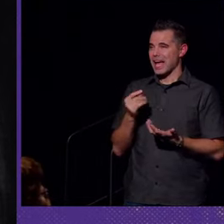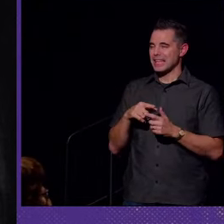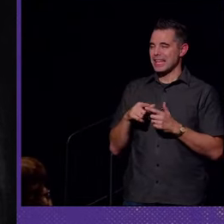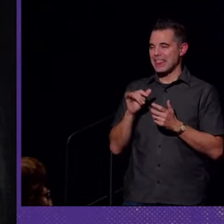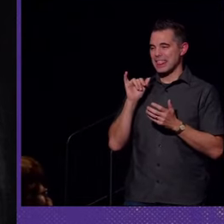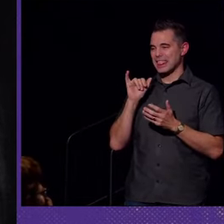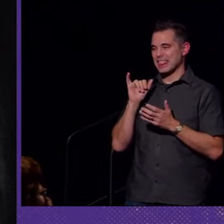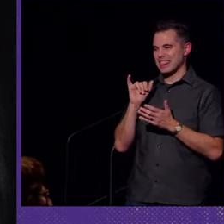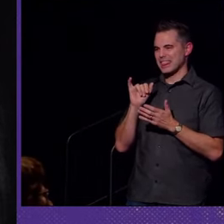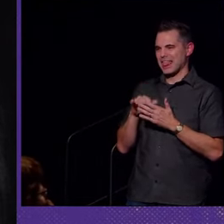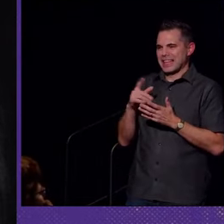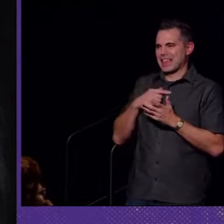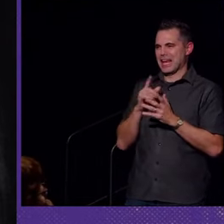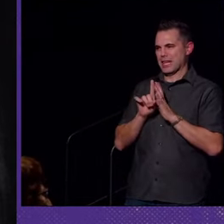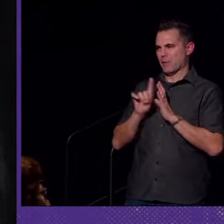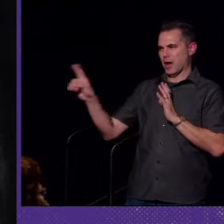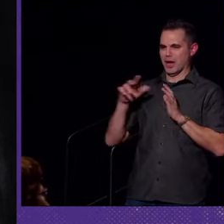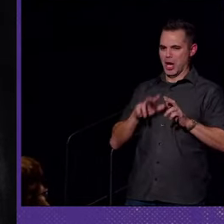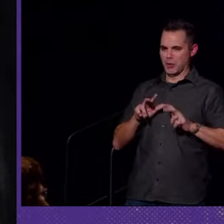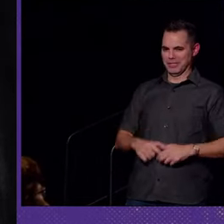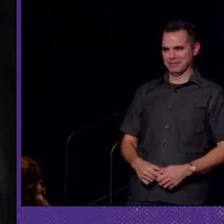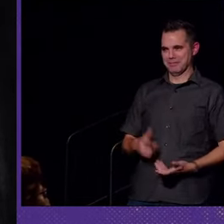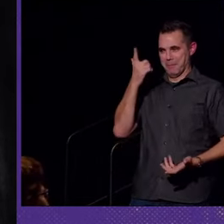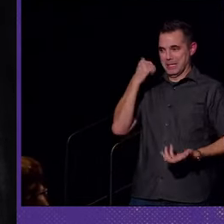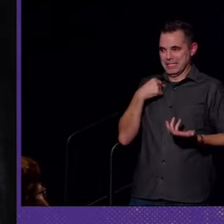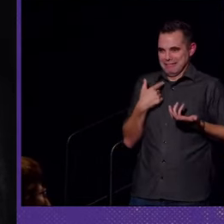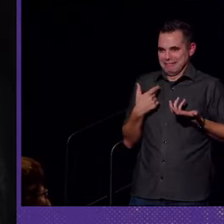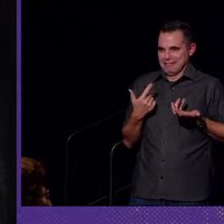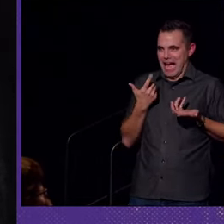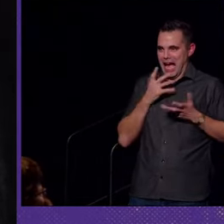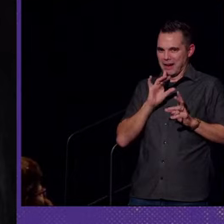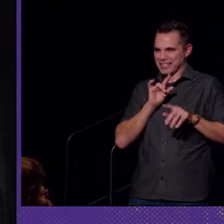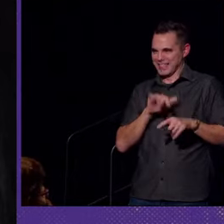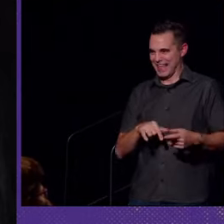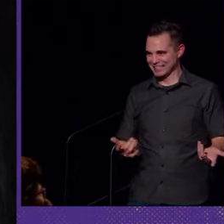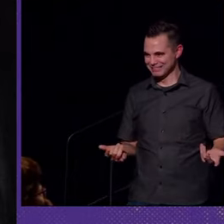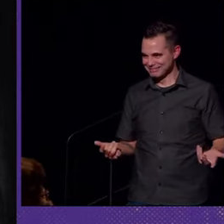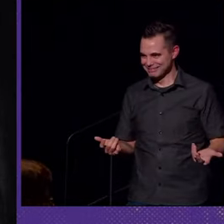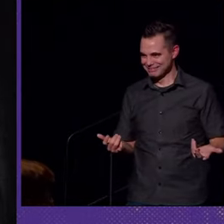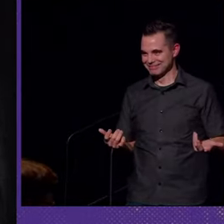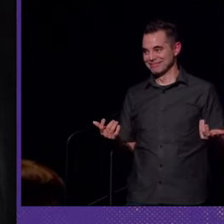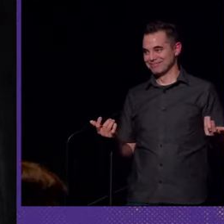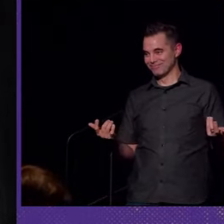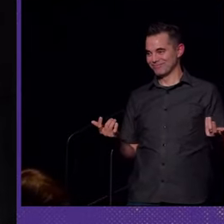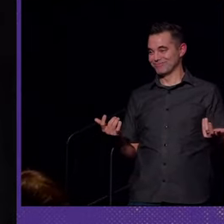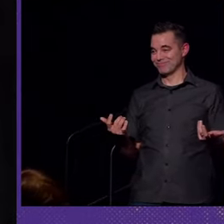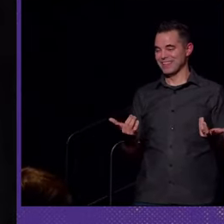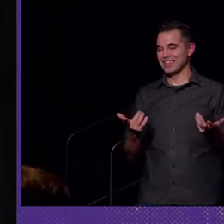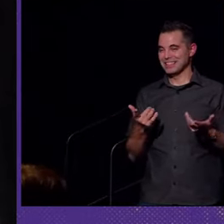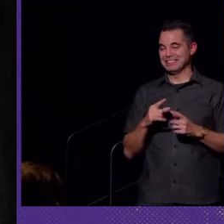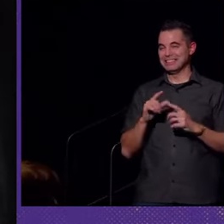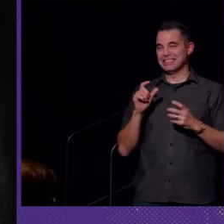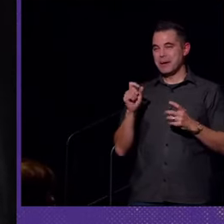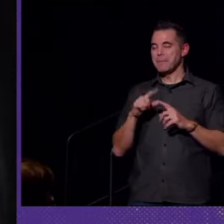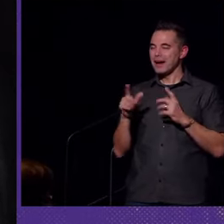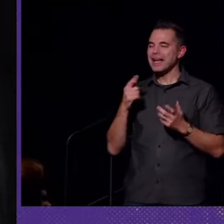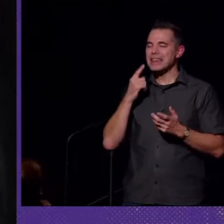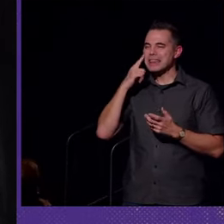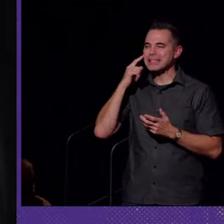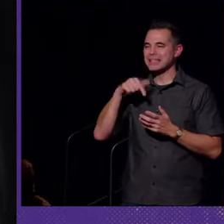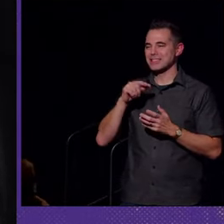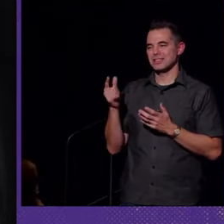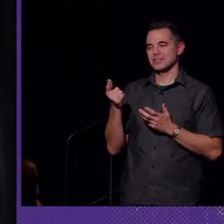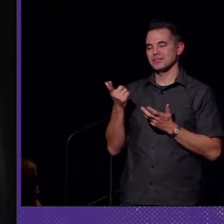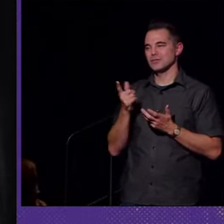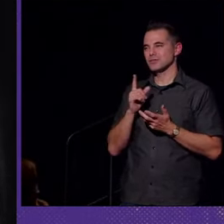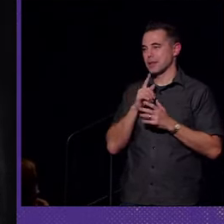and then that's there, and then I walk away awkwardly because I don't know how to answer this question. Um, but I think this is